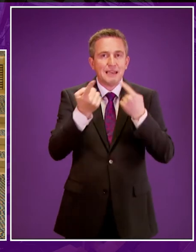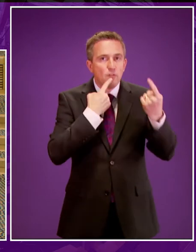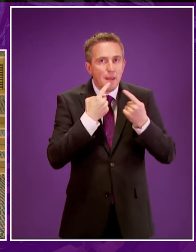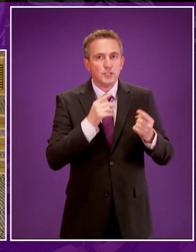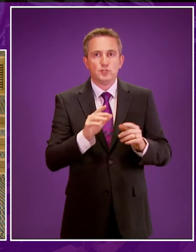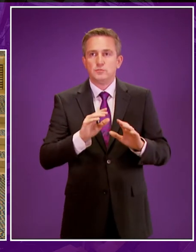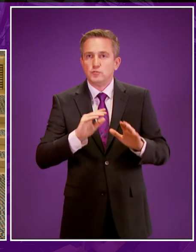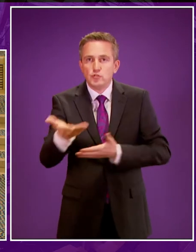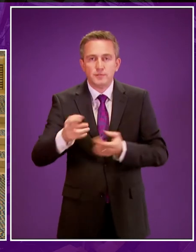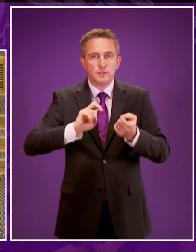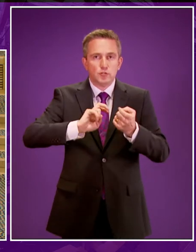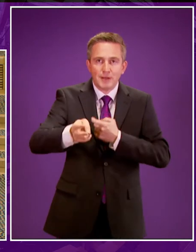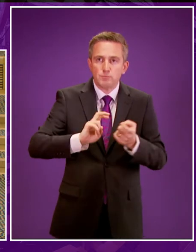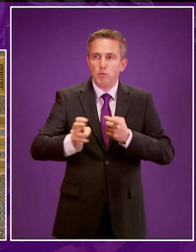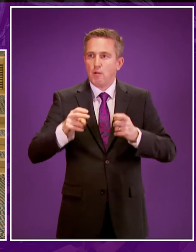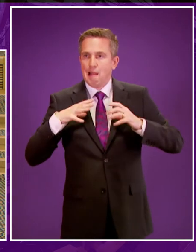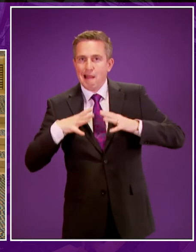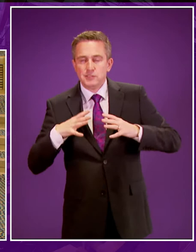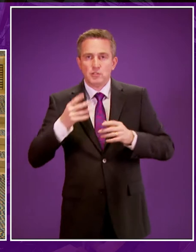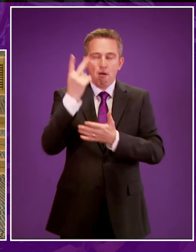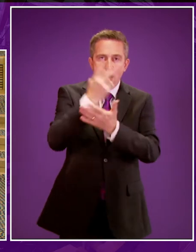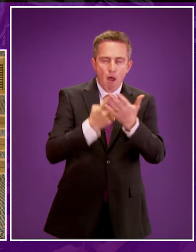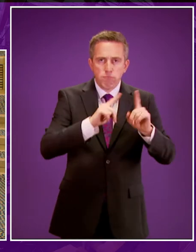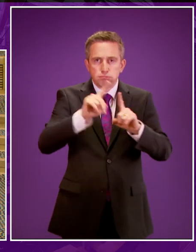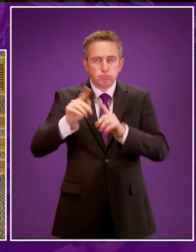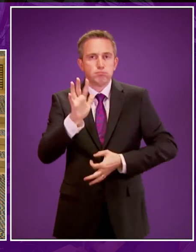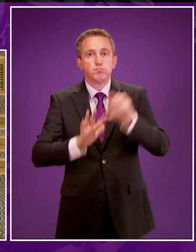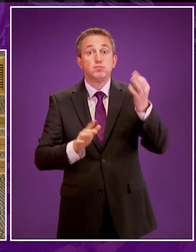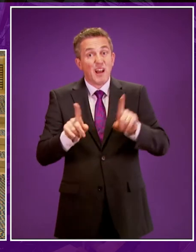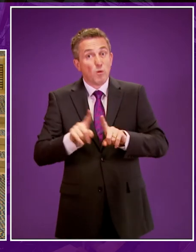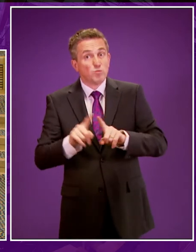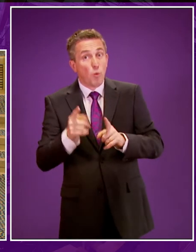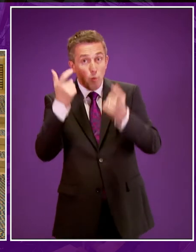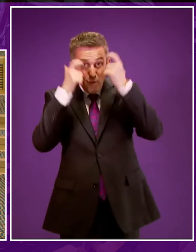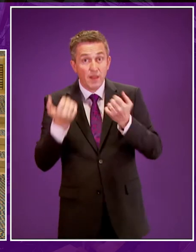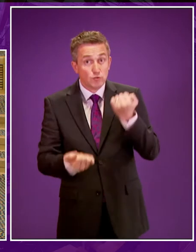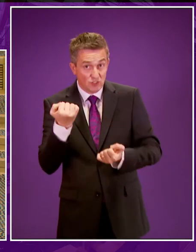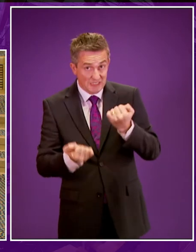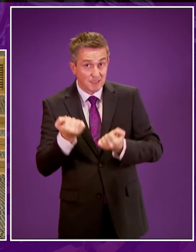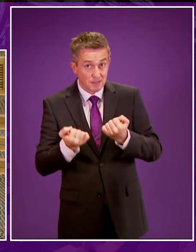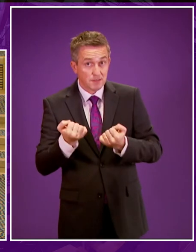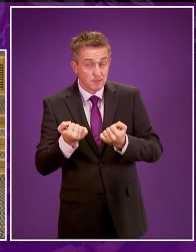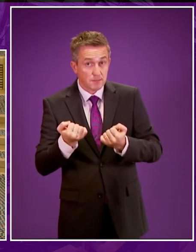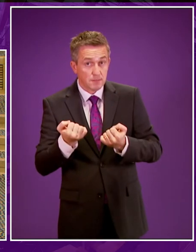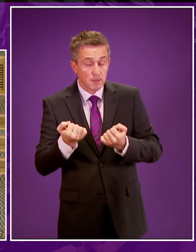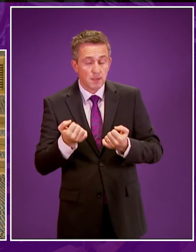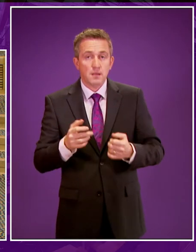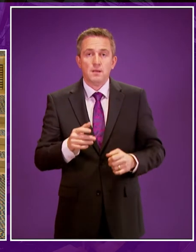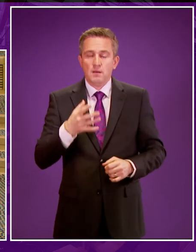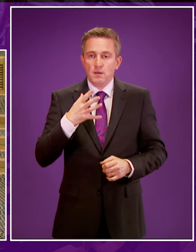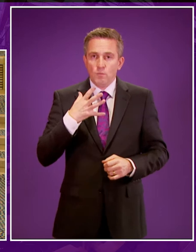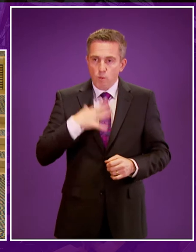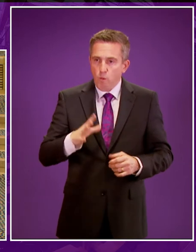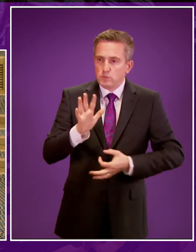transport, in culture, leisure, sport and the arts and in justice. There is also a range of actions on participation